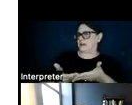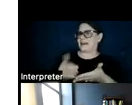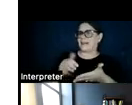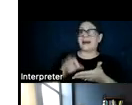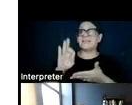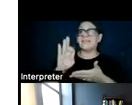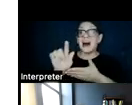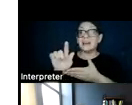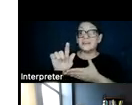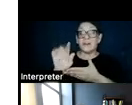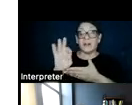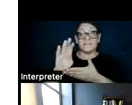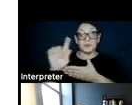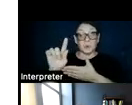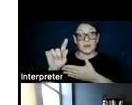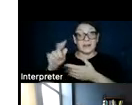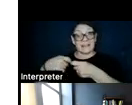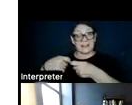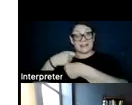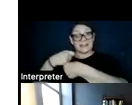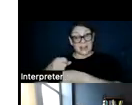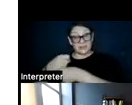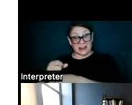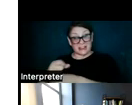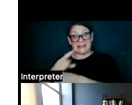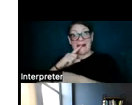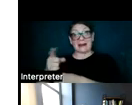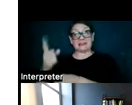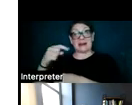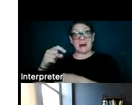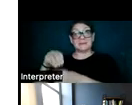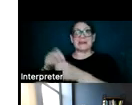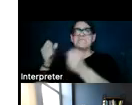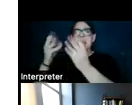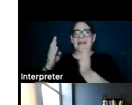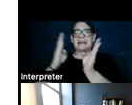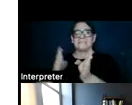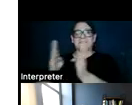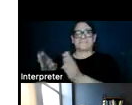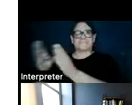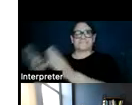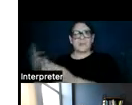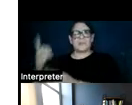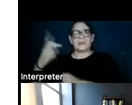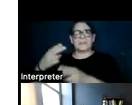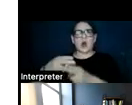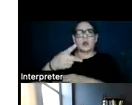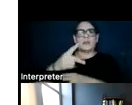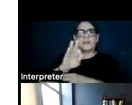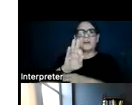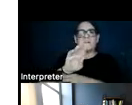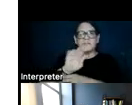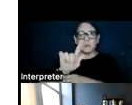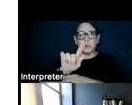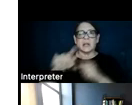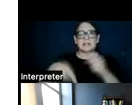fuel electricity generation actually comes in multiple phases. There is something called the fuel cycle phase and then